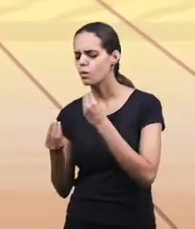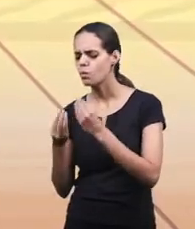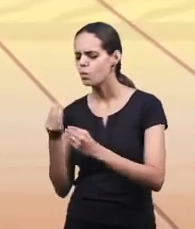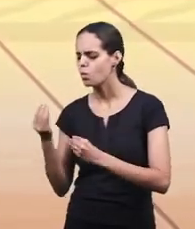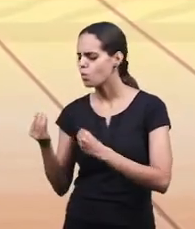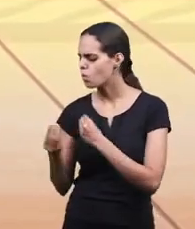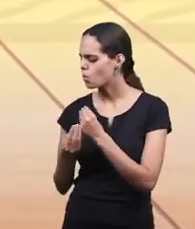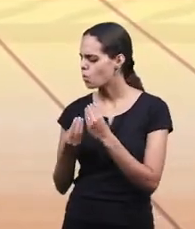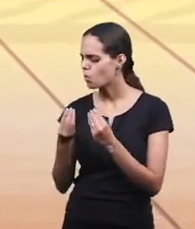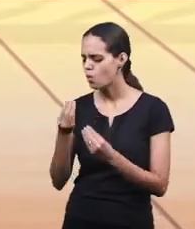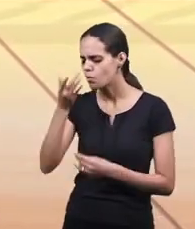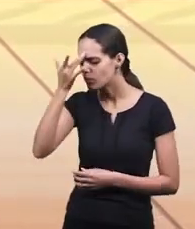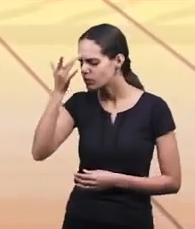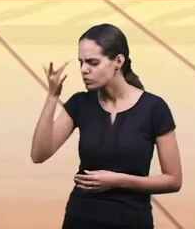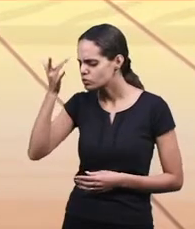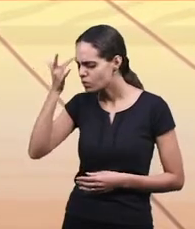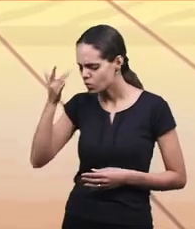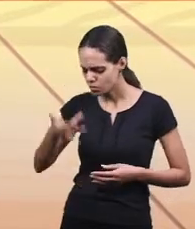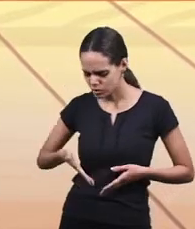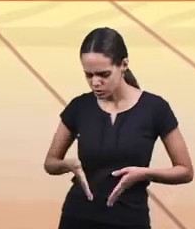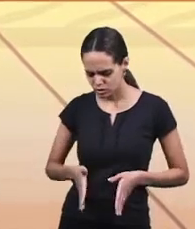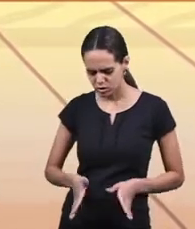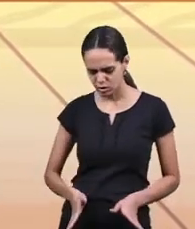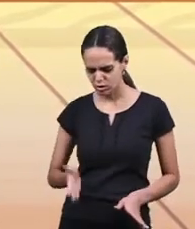how can someone be born again